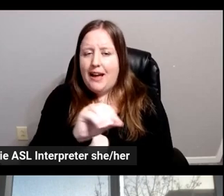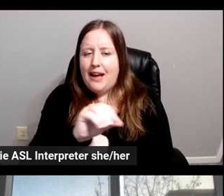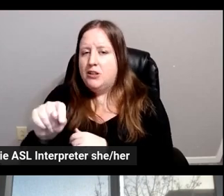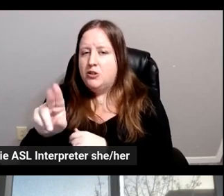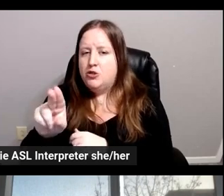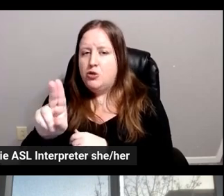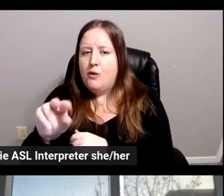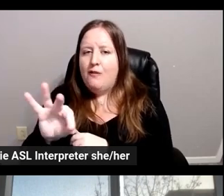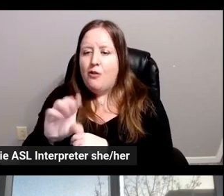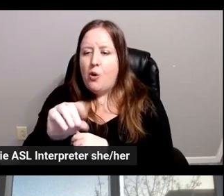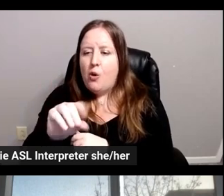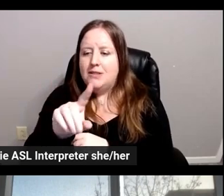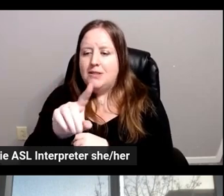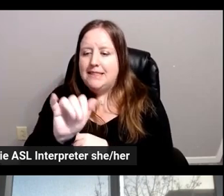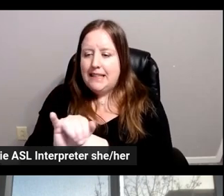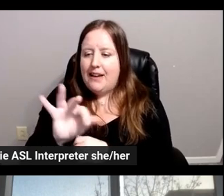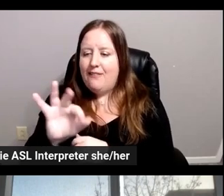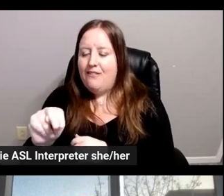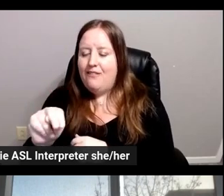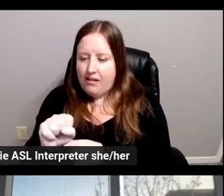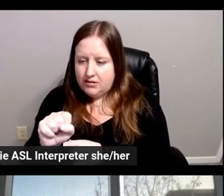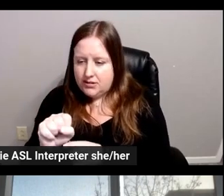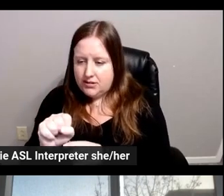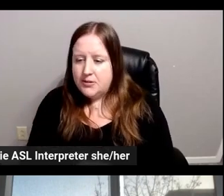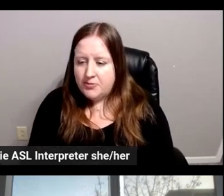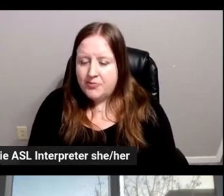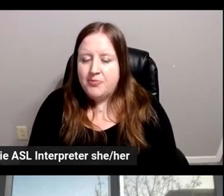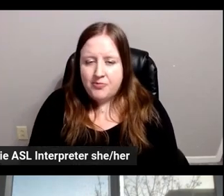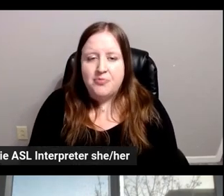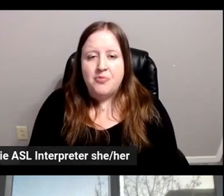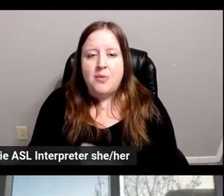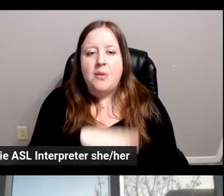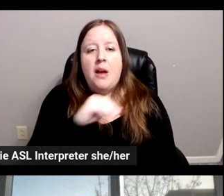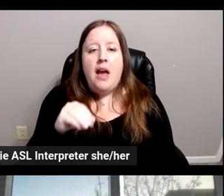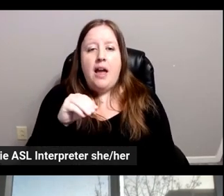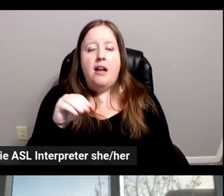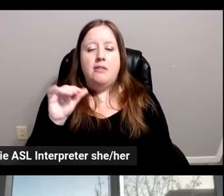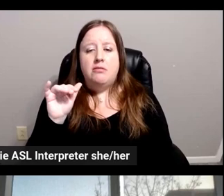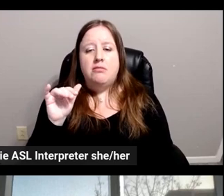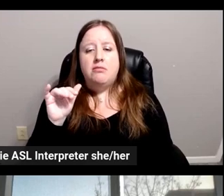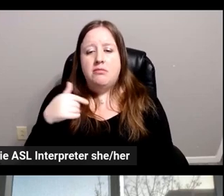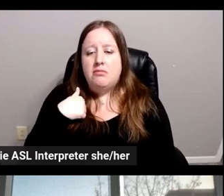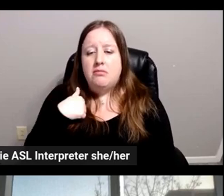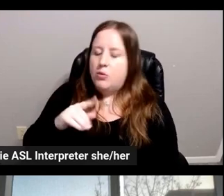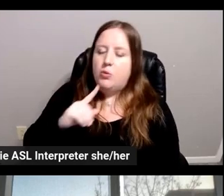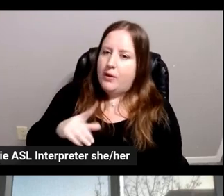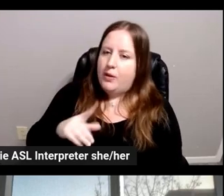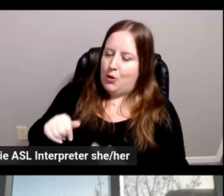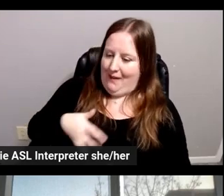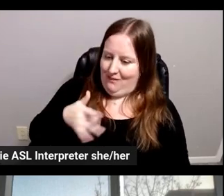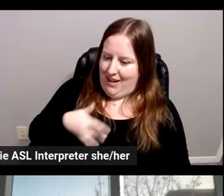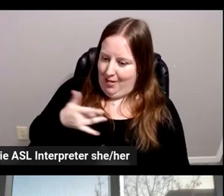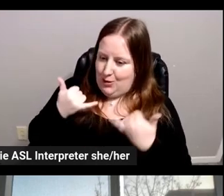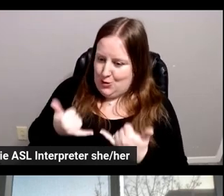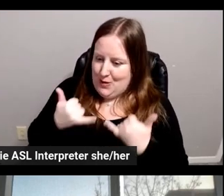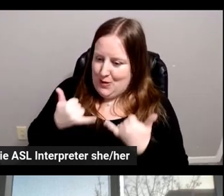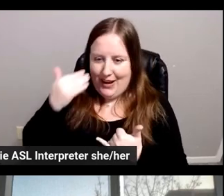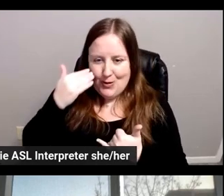it's really special. Yeah. Yeah, and I can add that you could really feel it today here,